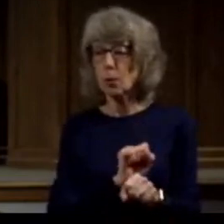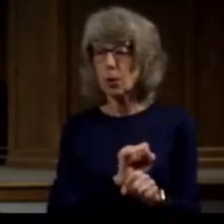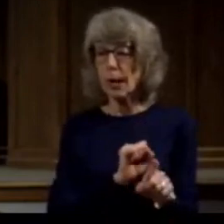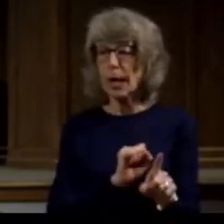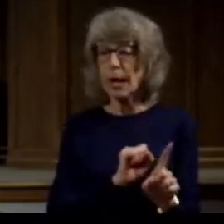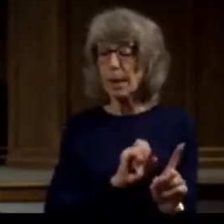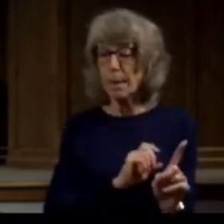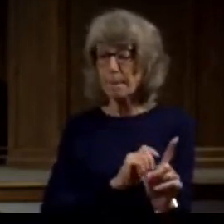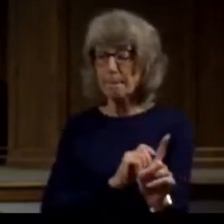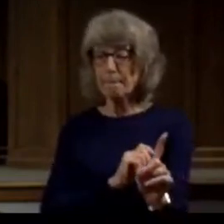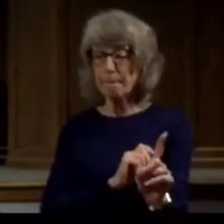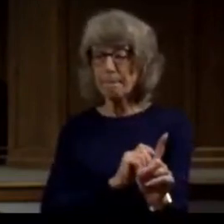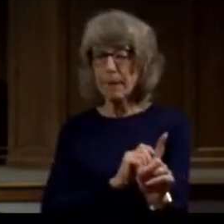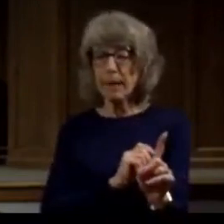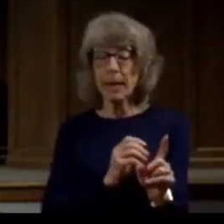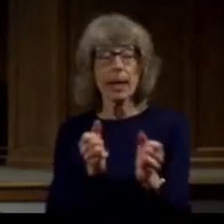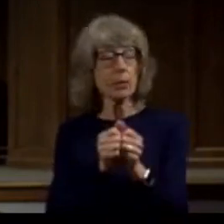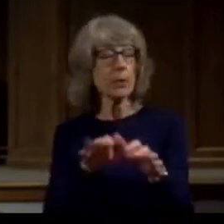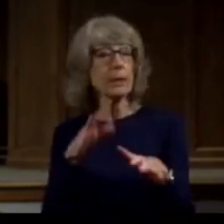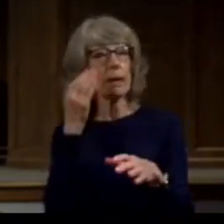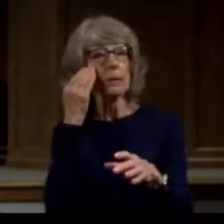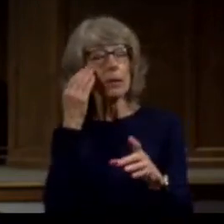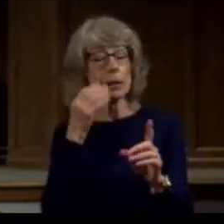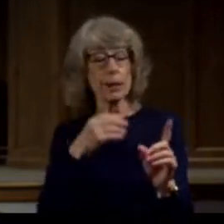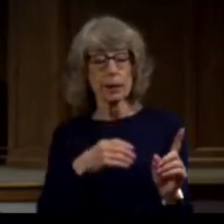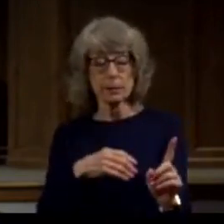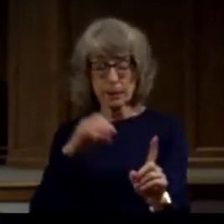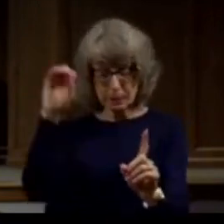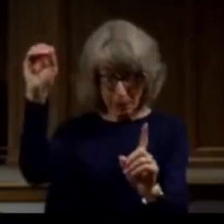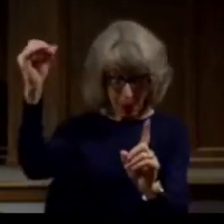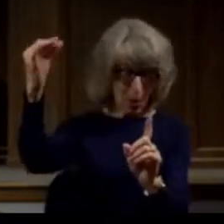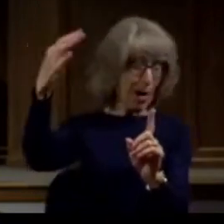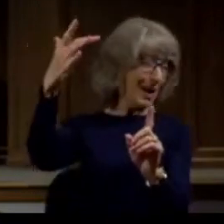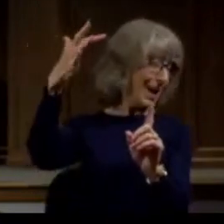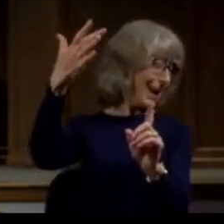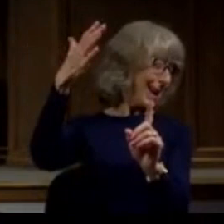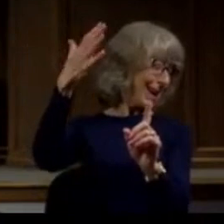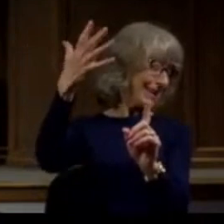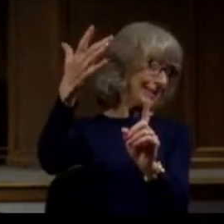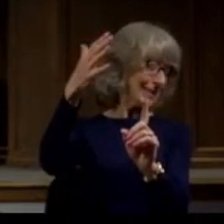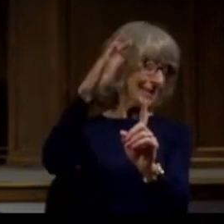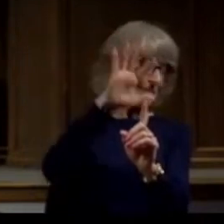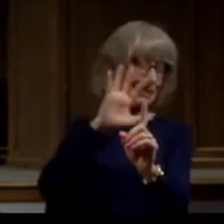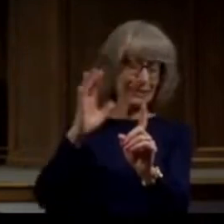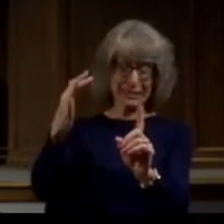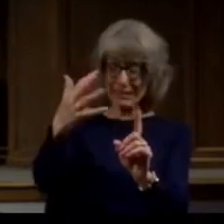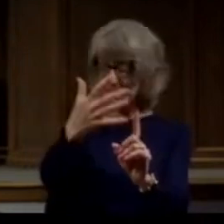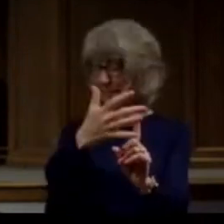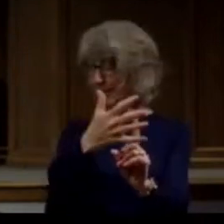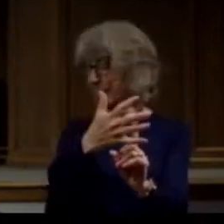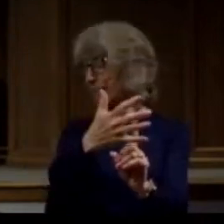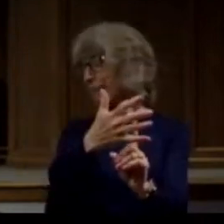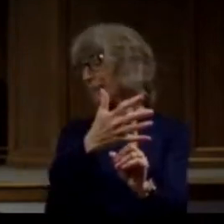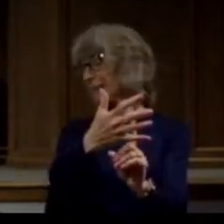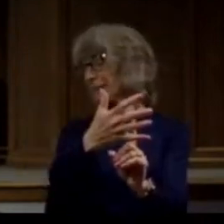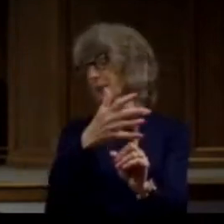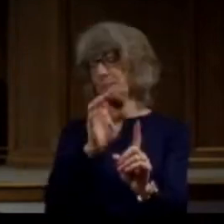as he is making his way to Damascus, he is then surrounded by light.